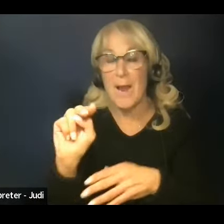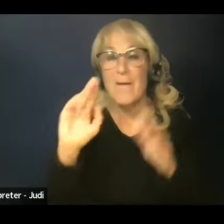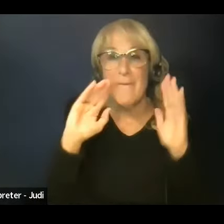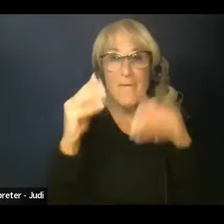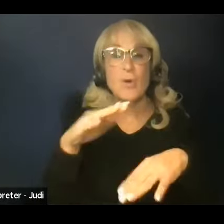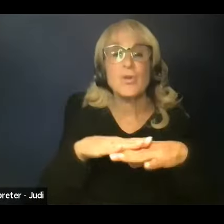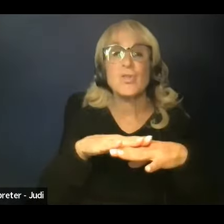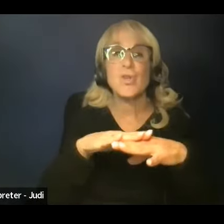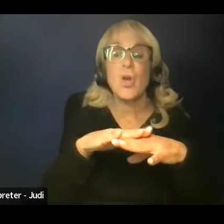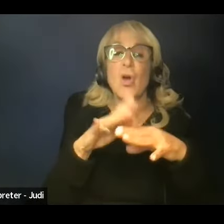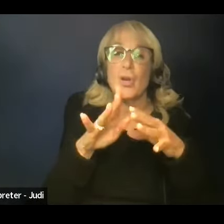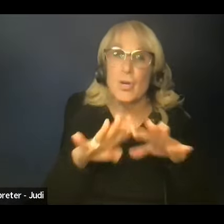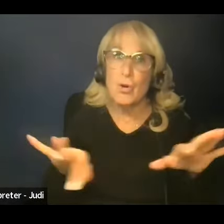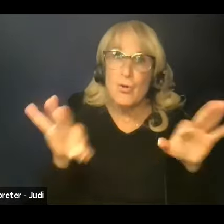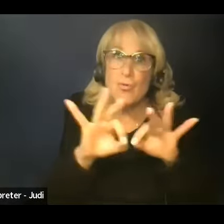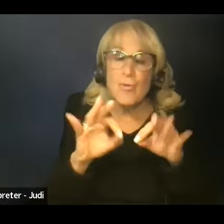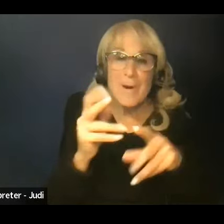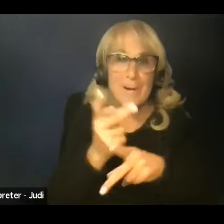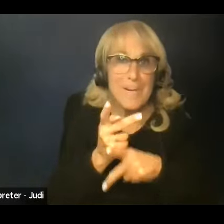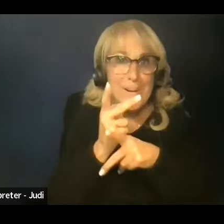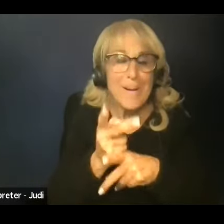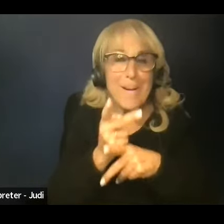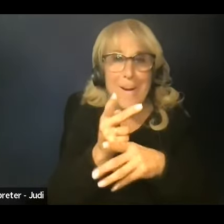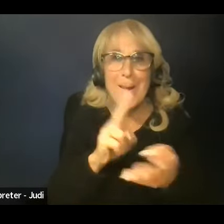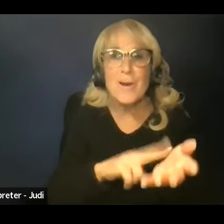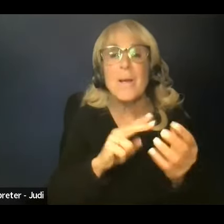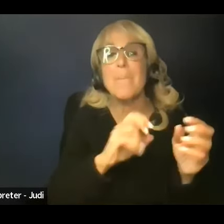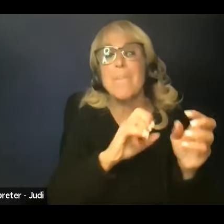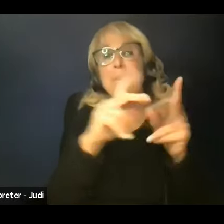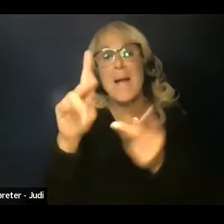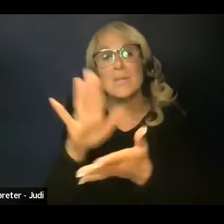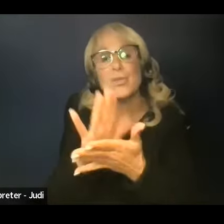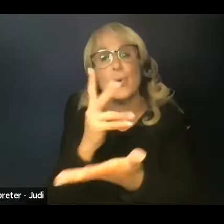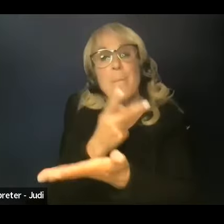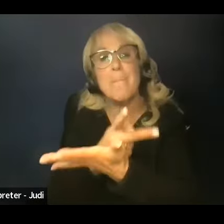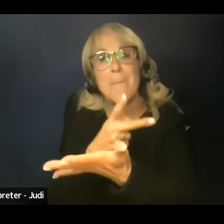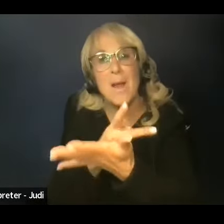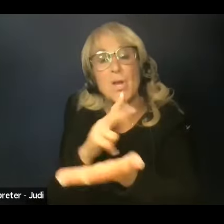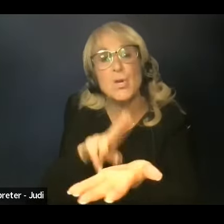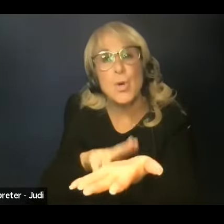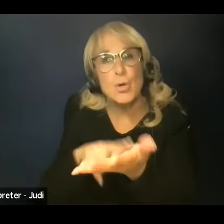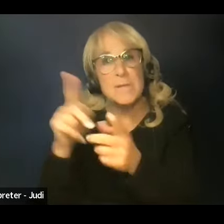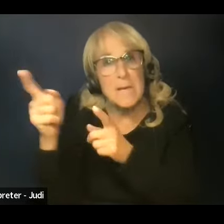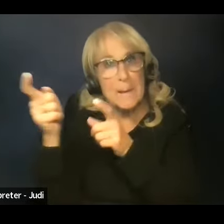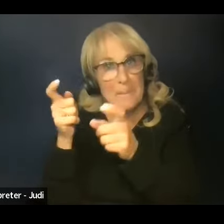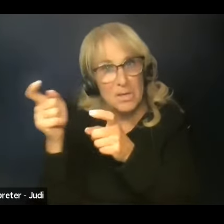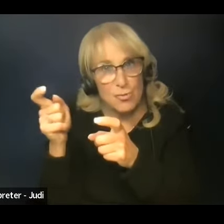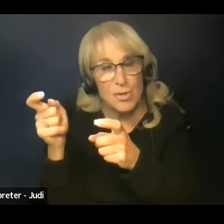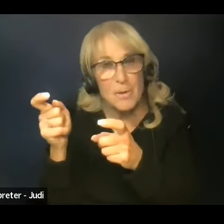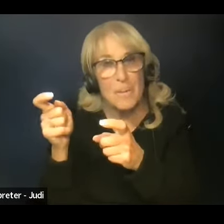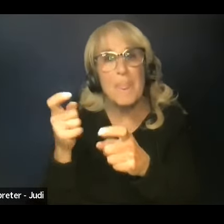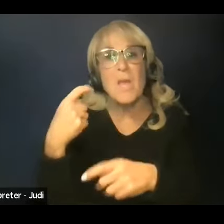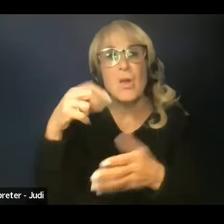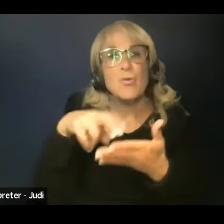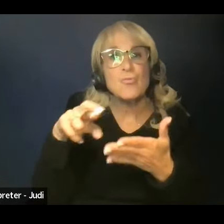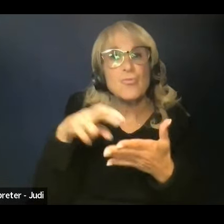care nursing. Then she returned to school for a master's degree in nursing administration. Her research interest is mainly in